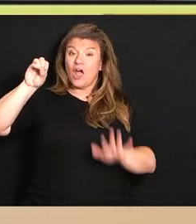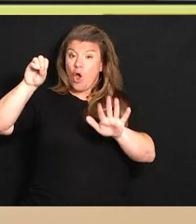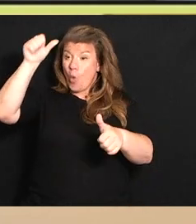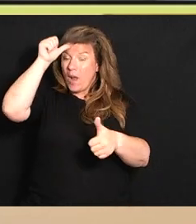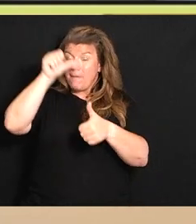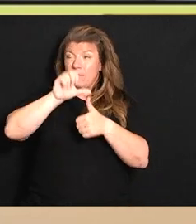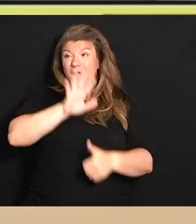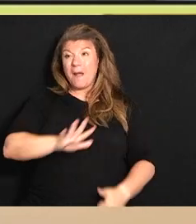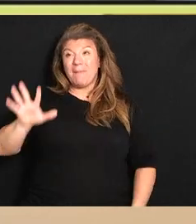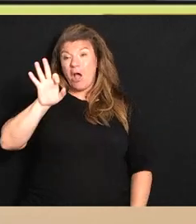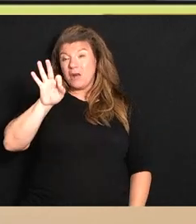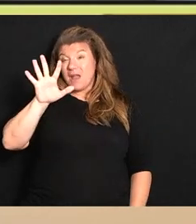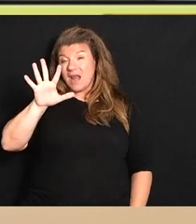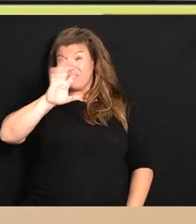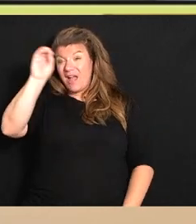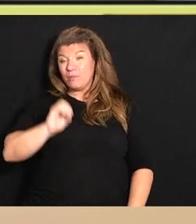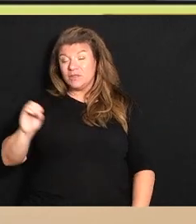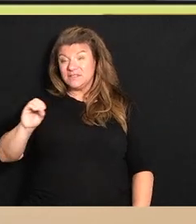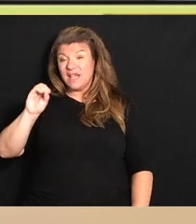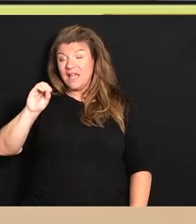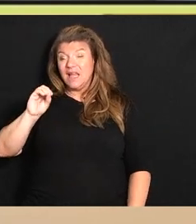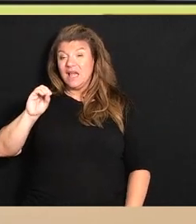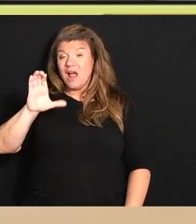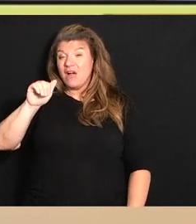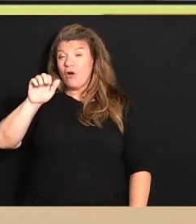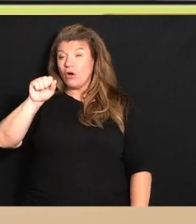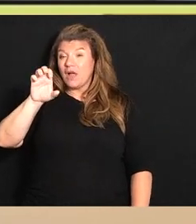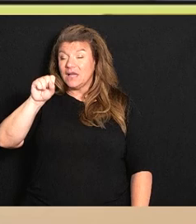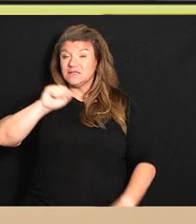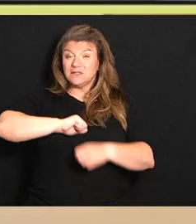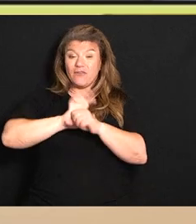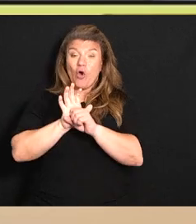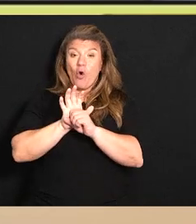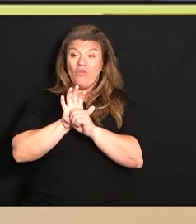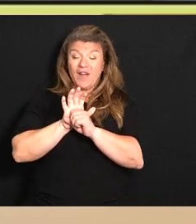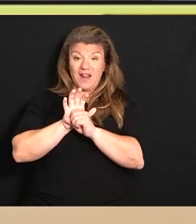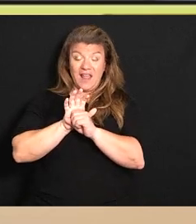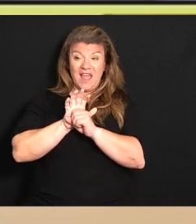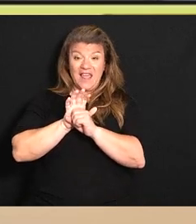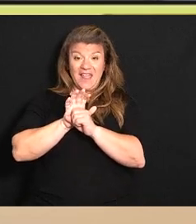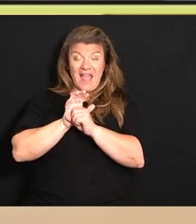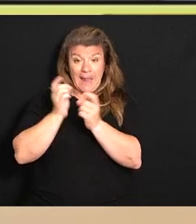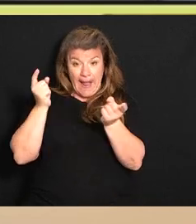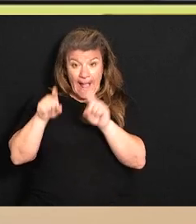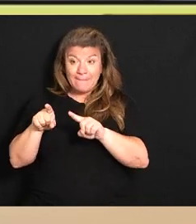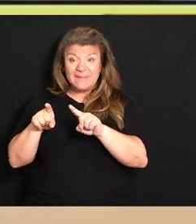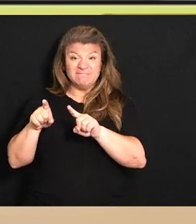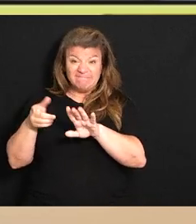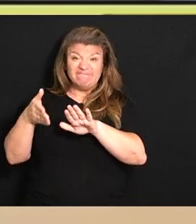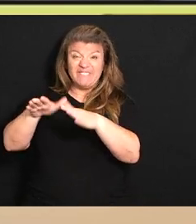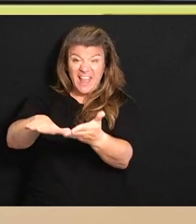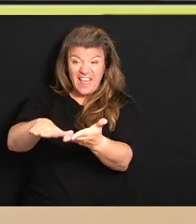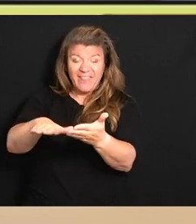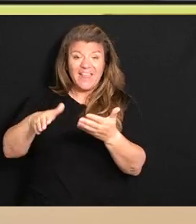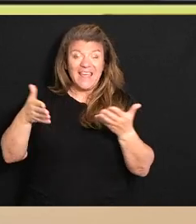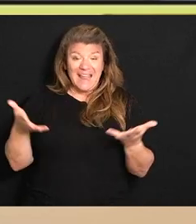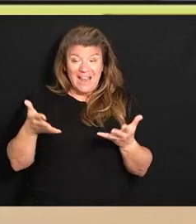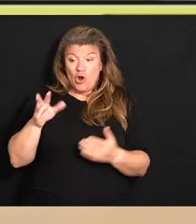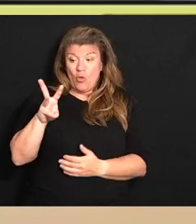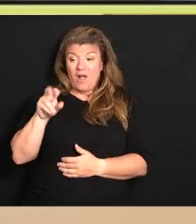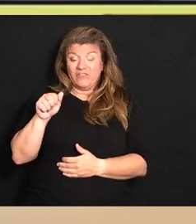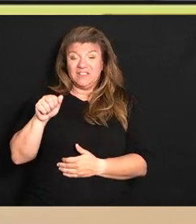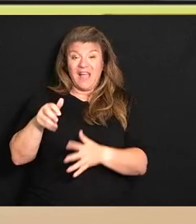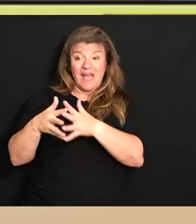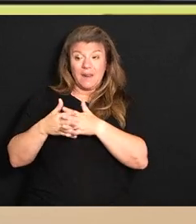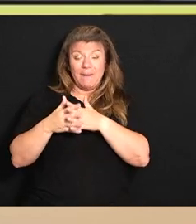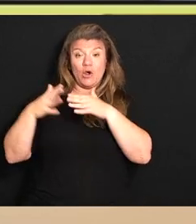95% of our cases of COVID-19 that result in death are in West Virginians and Americans